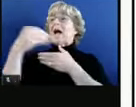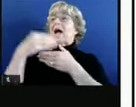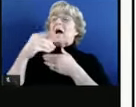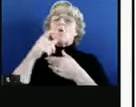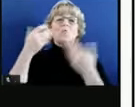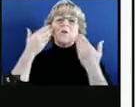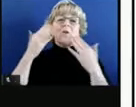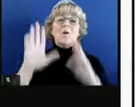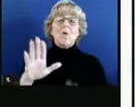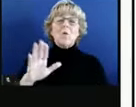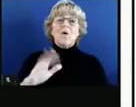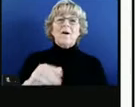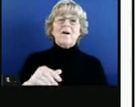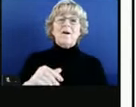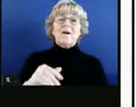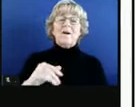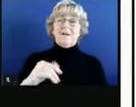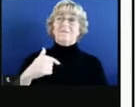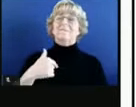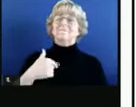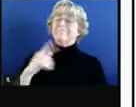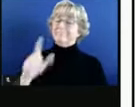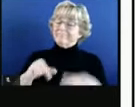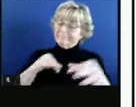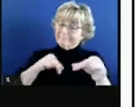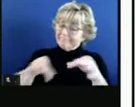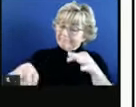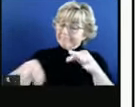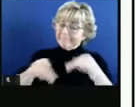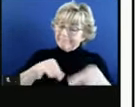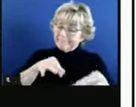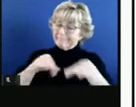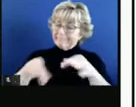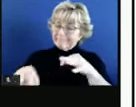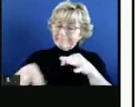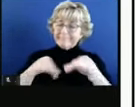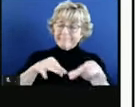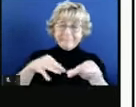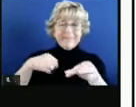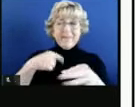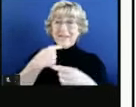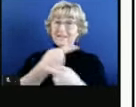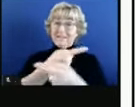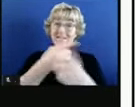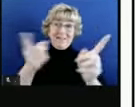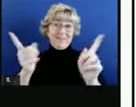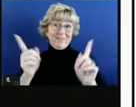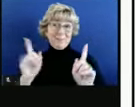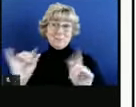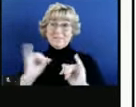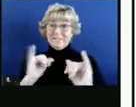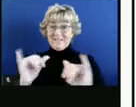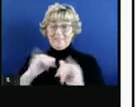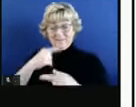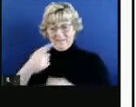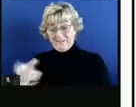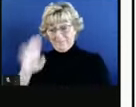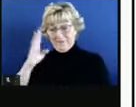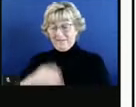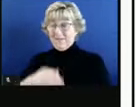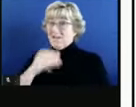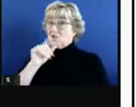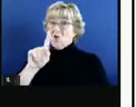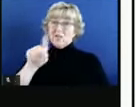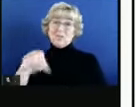know. And I had a unique chance to explain to him exactly what I tell many, many people, that it's not